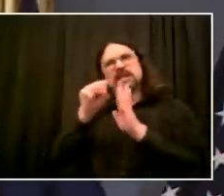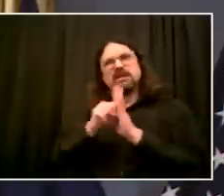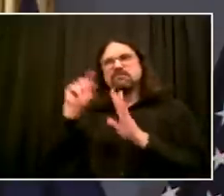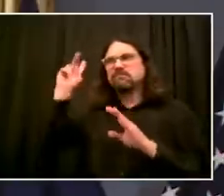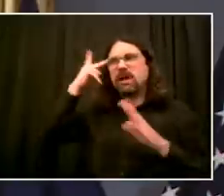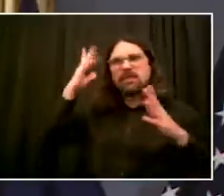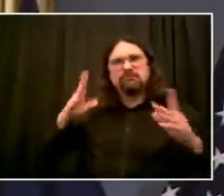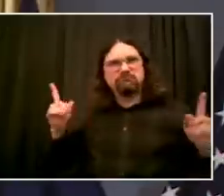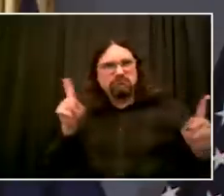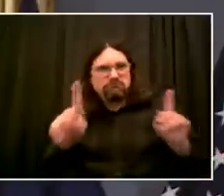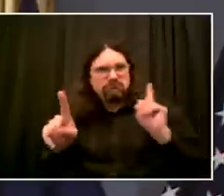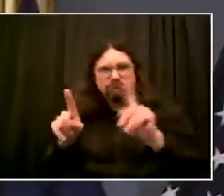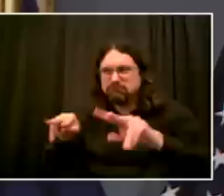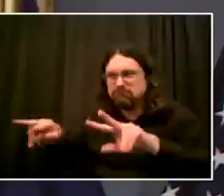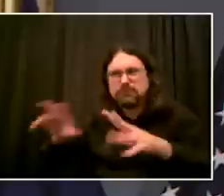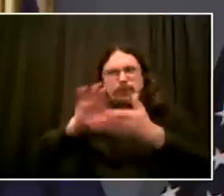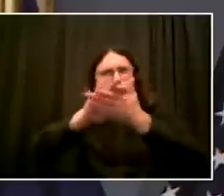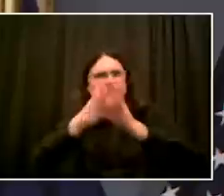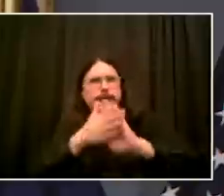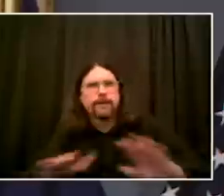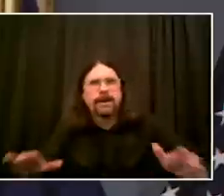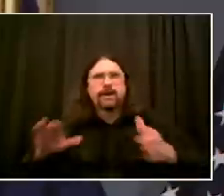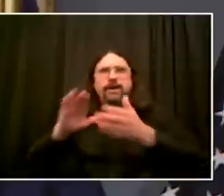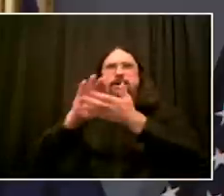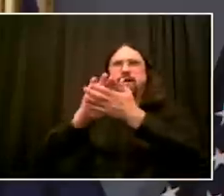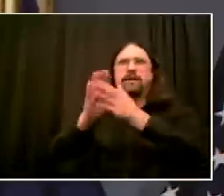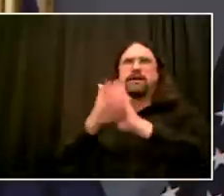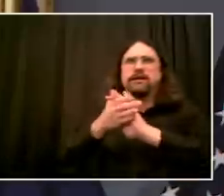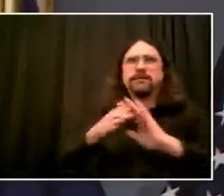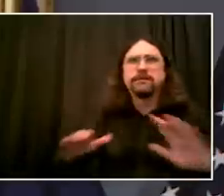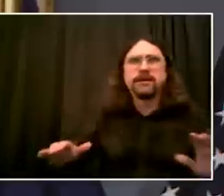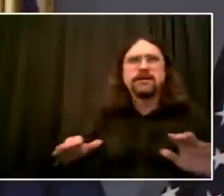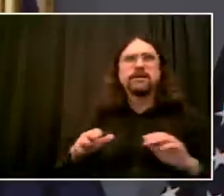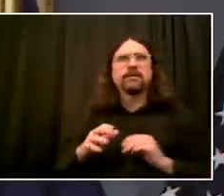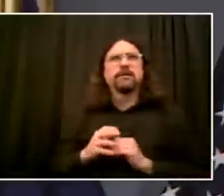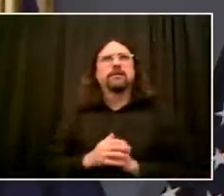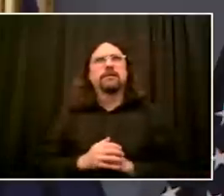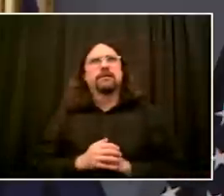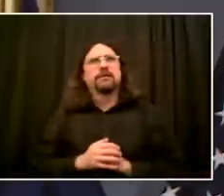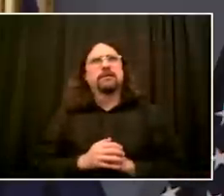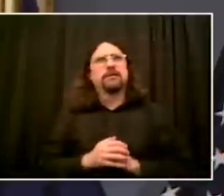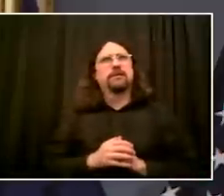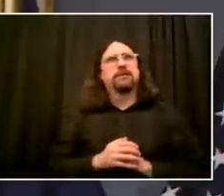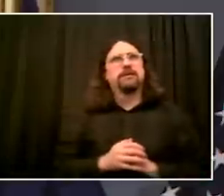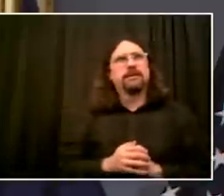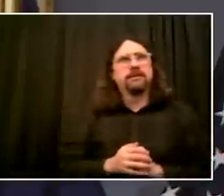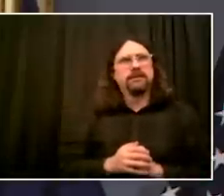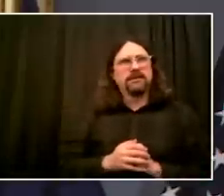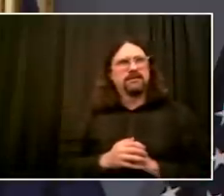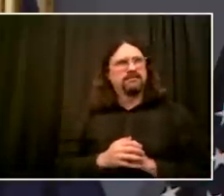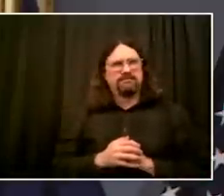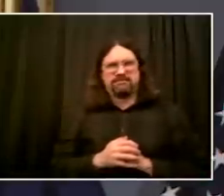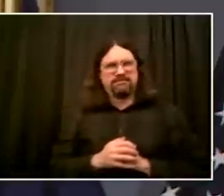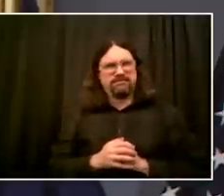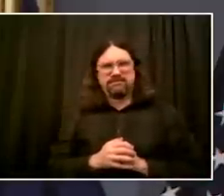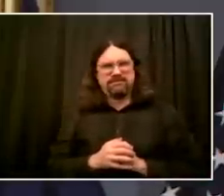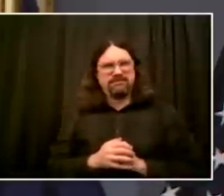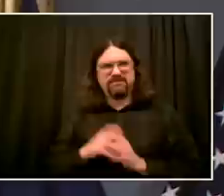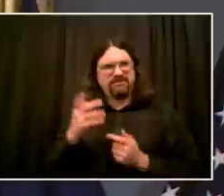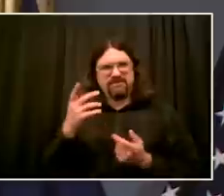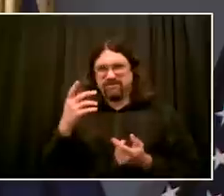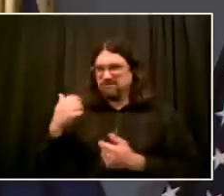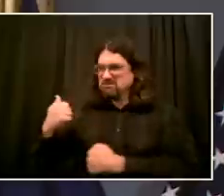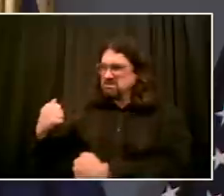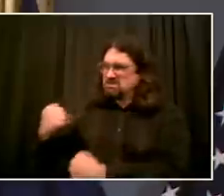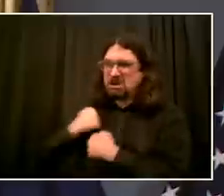NYPD knows how to keep the people of New York City safe. And if you bring in outside military or police forces, you actually endanger the safety and